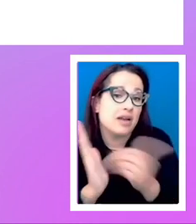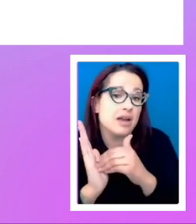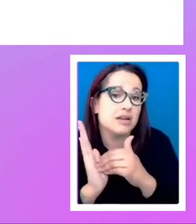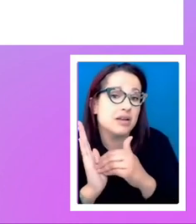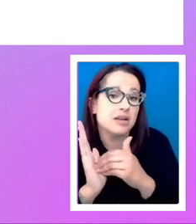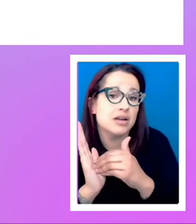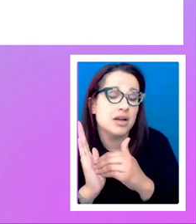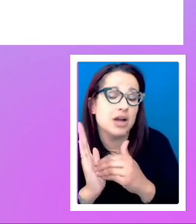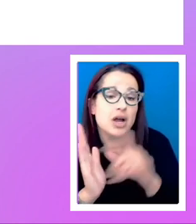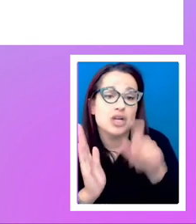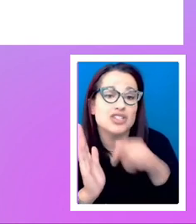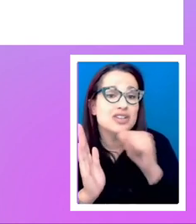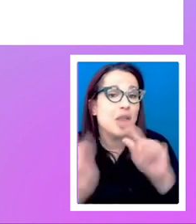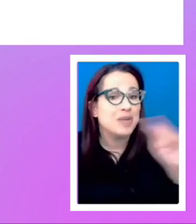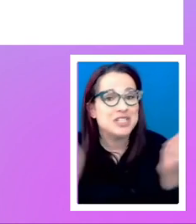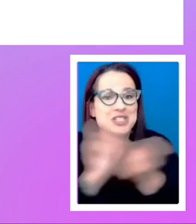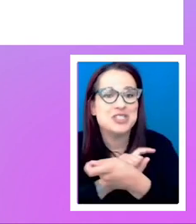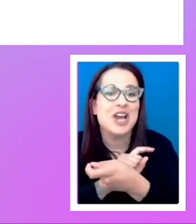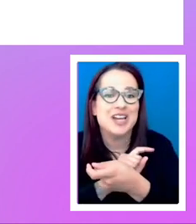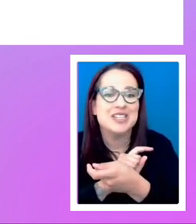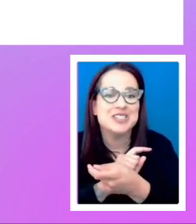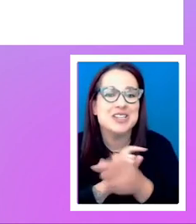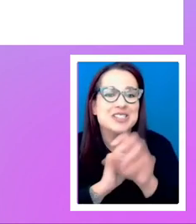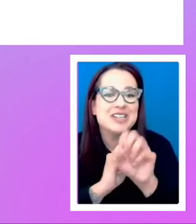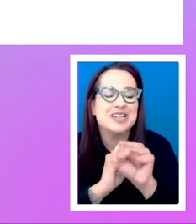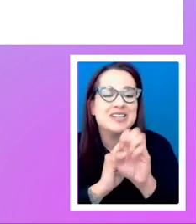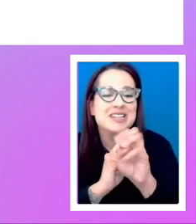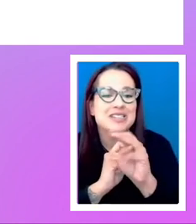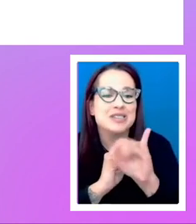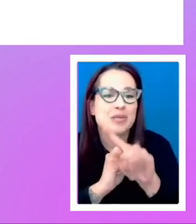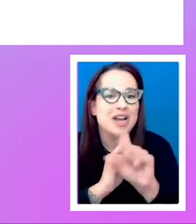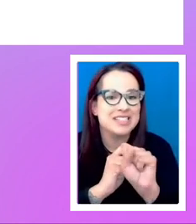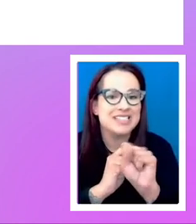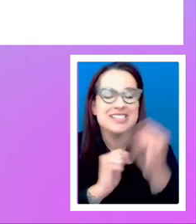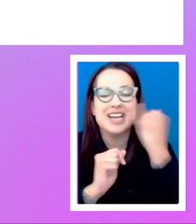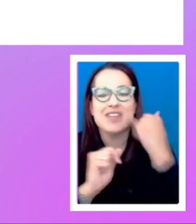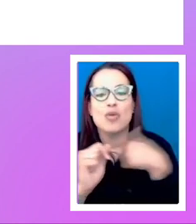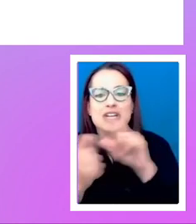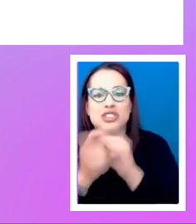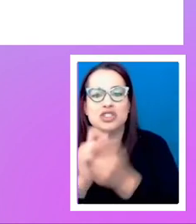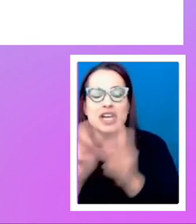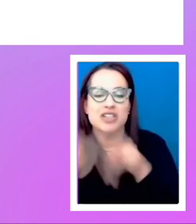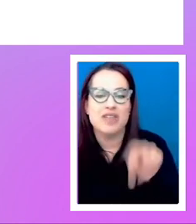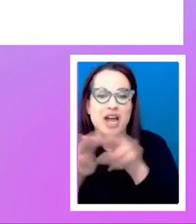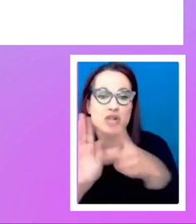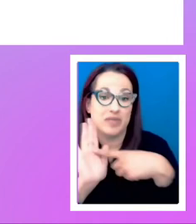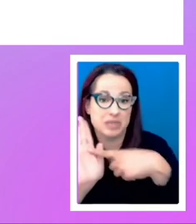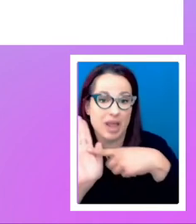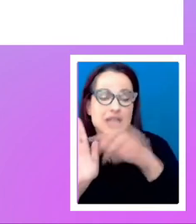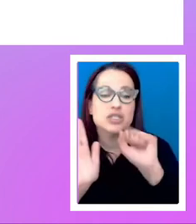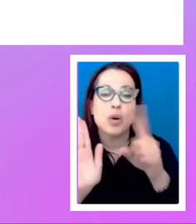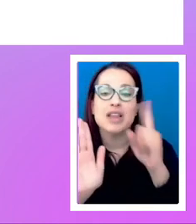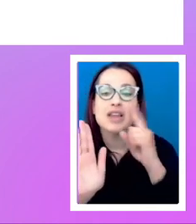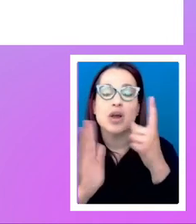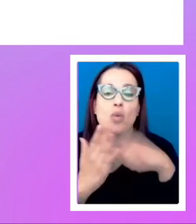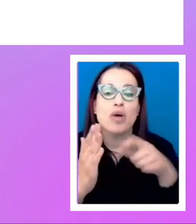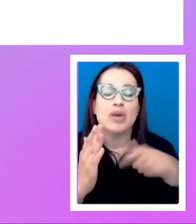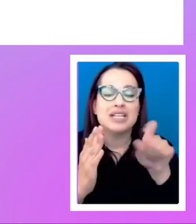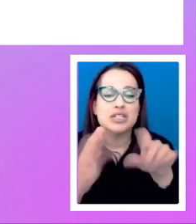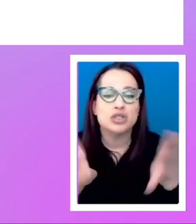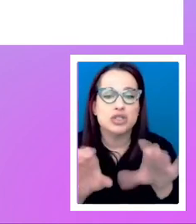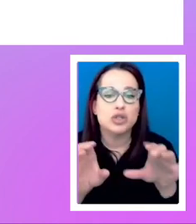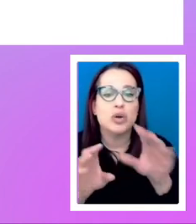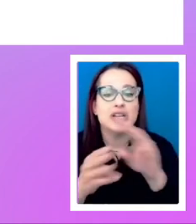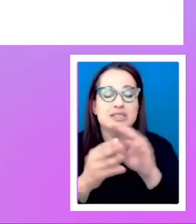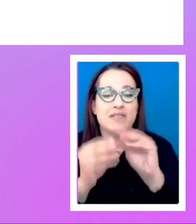should not be changing the semantics of the table if we change the value of display. And so I think actually what we need to do is get that problem fixed because